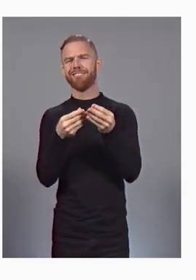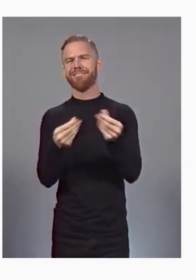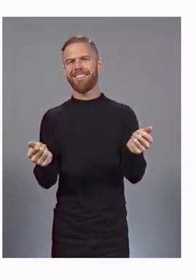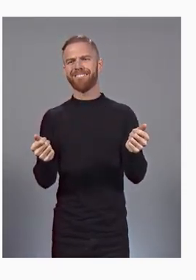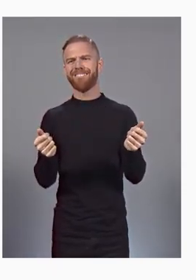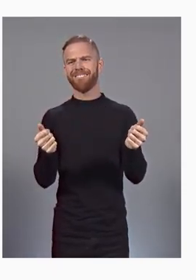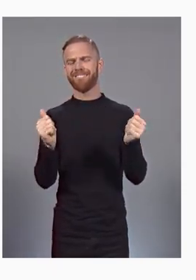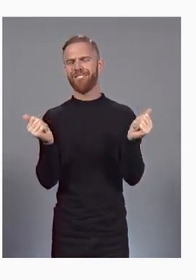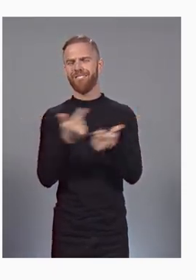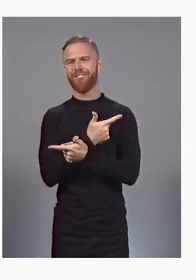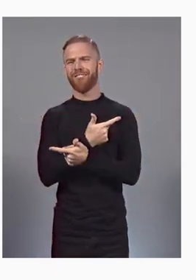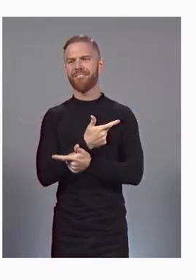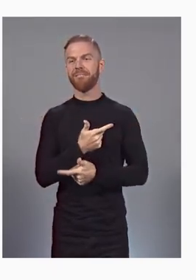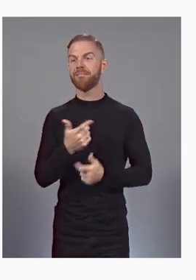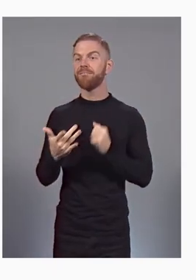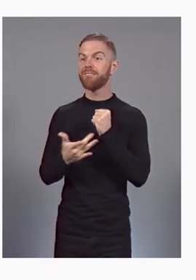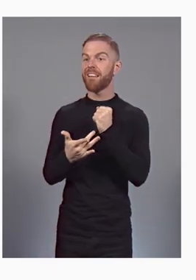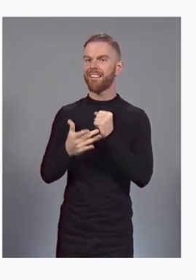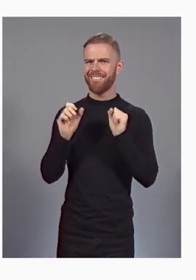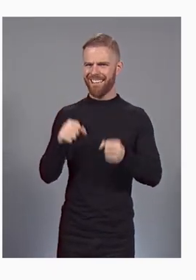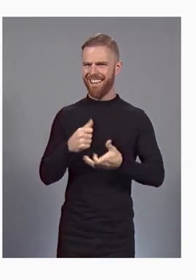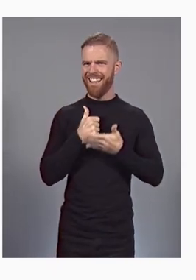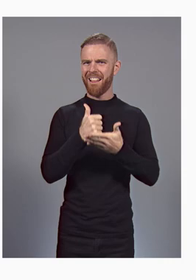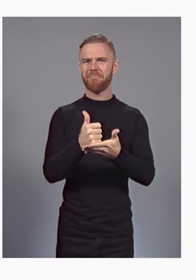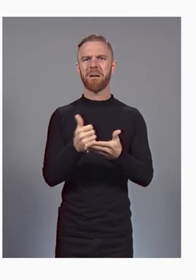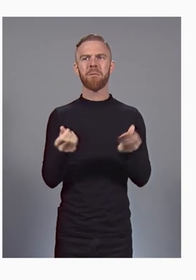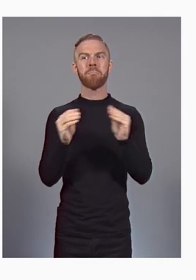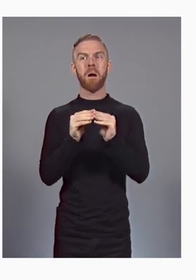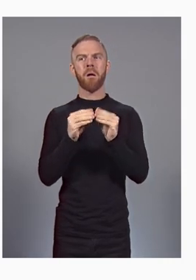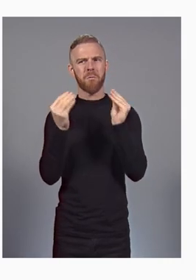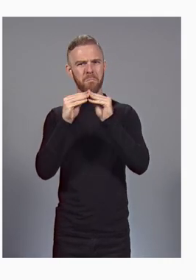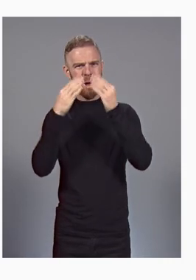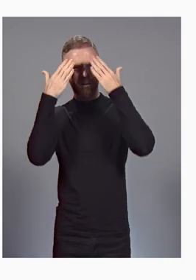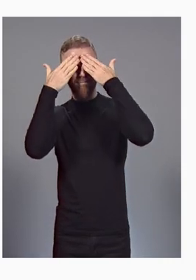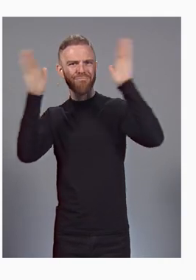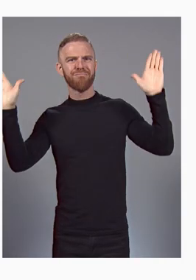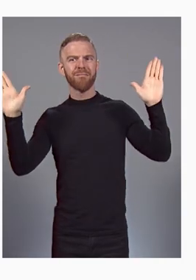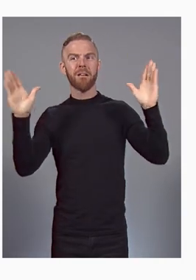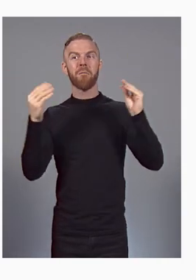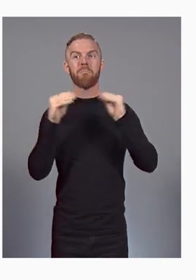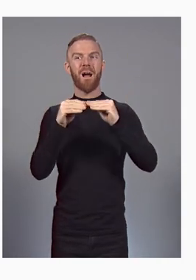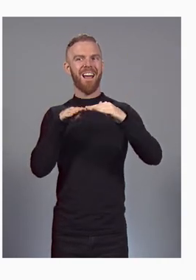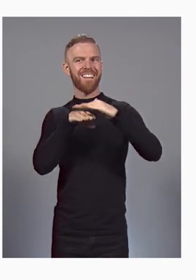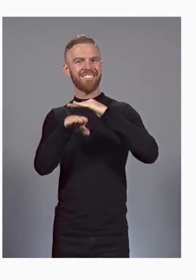Let's make tech more helpful, more open, and accessible to everyone.